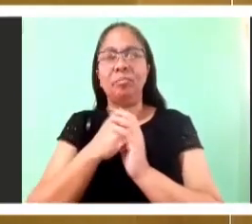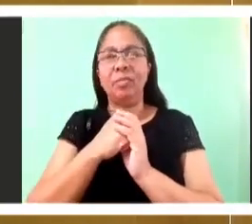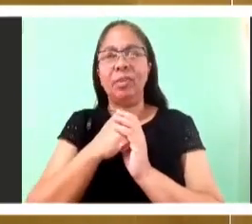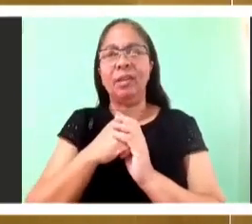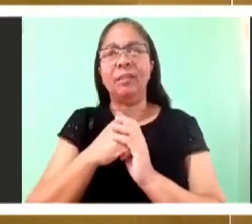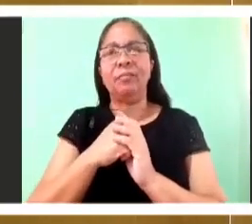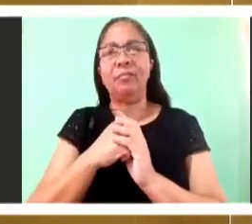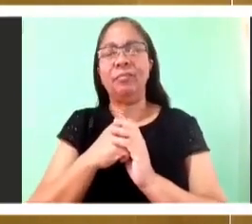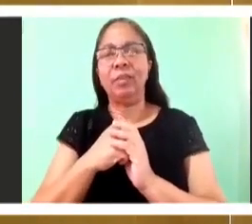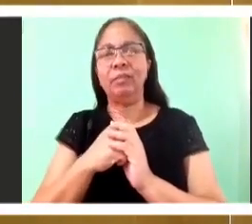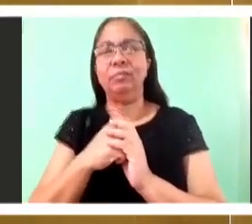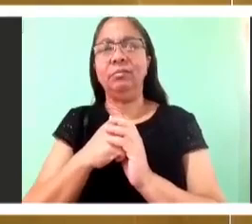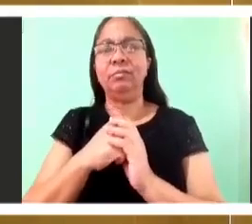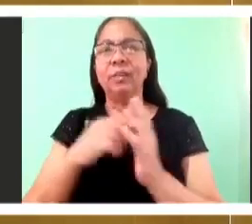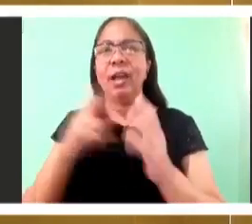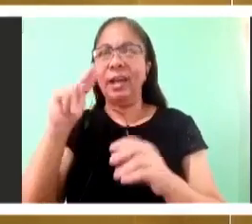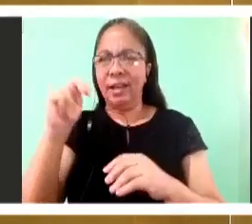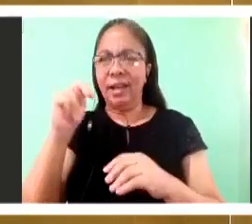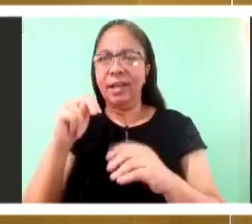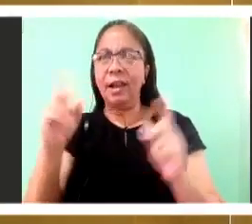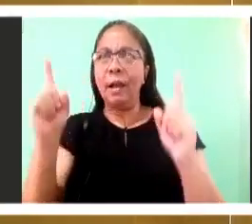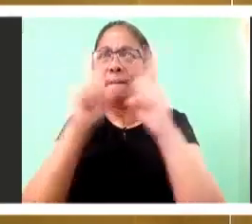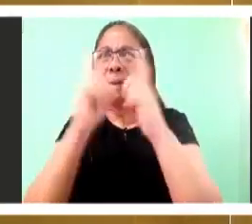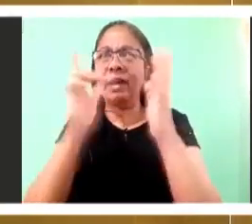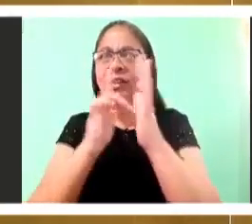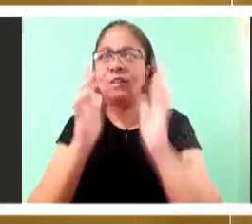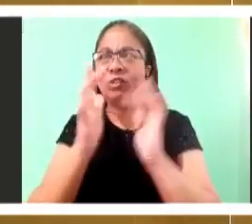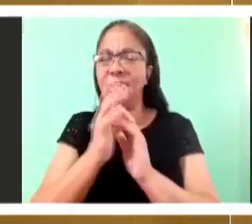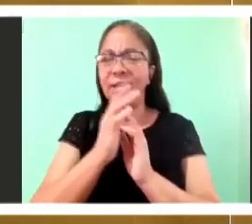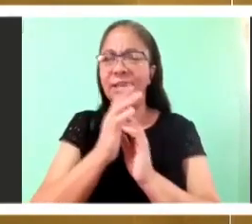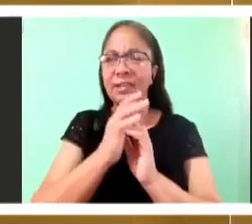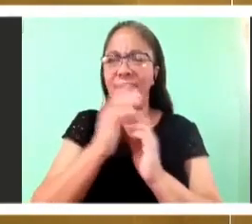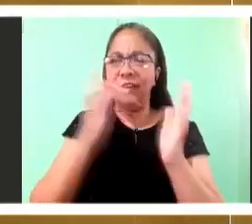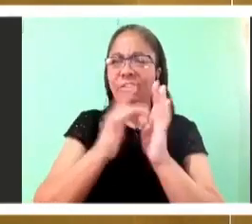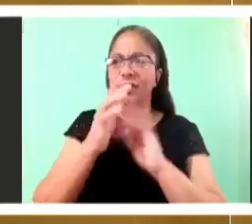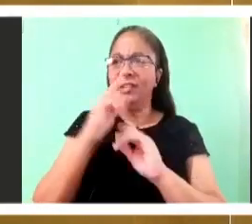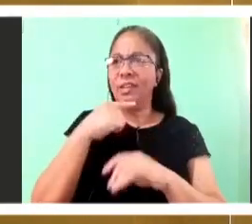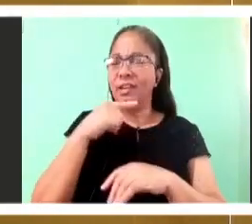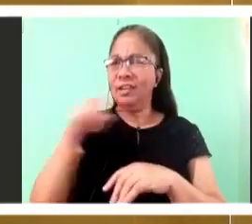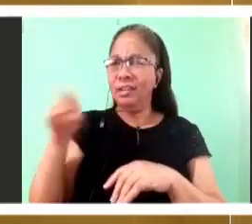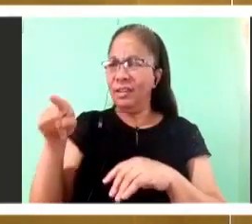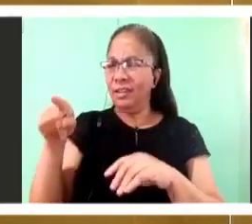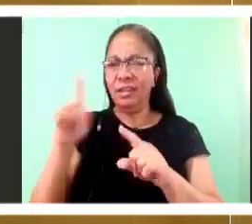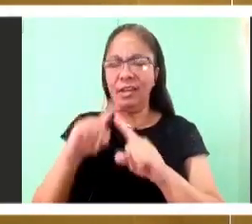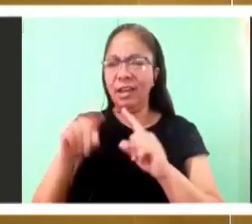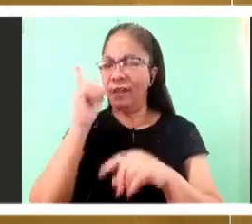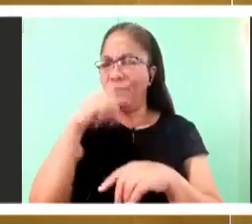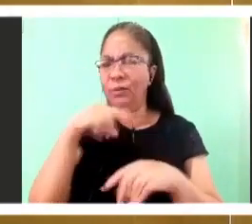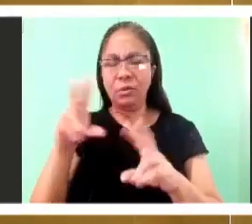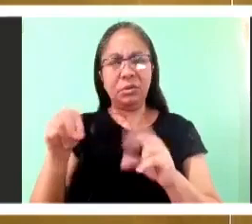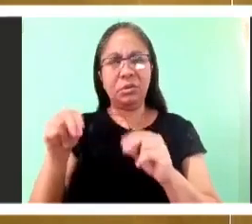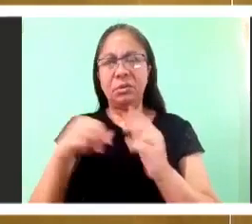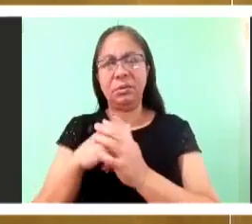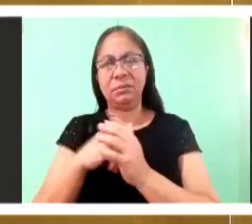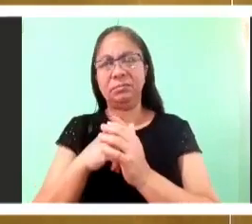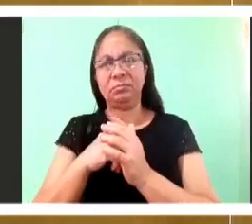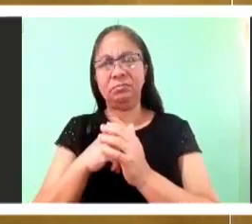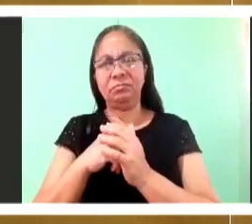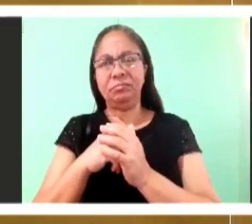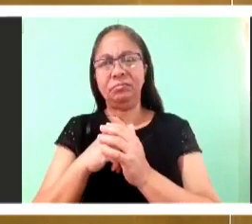And he said, how do you know me? He said, ah, before Andrew called you, I saw you sitting under the fig tree.